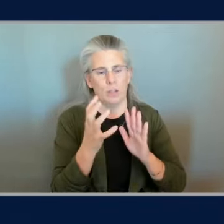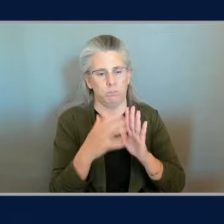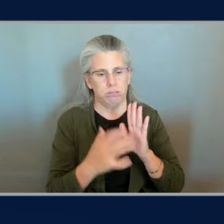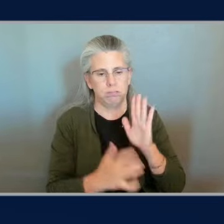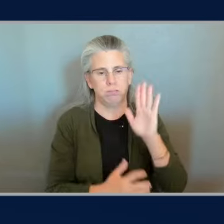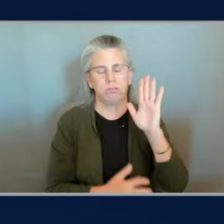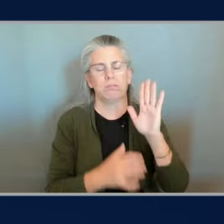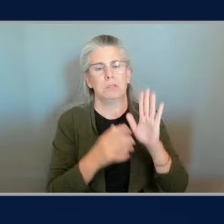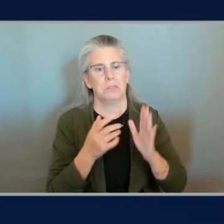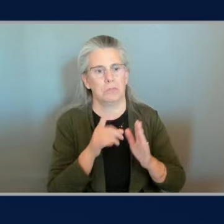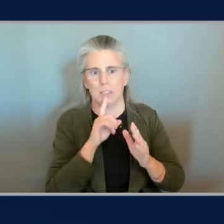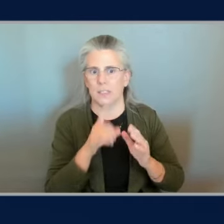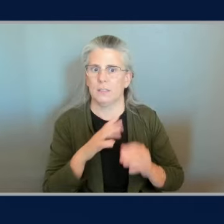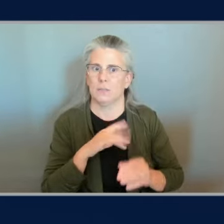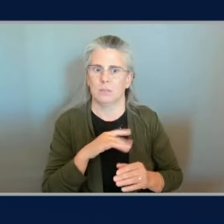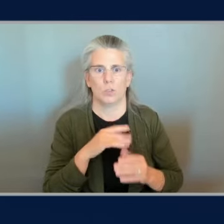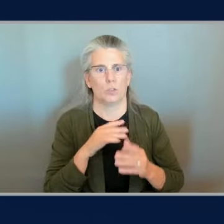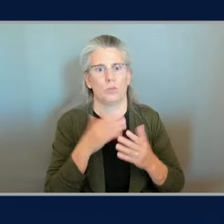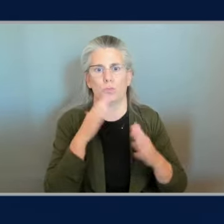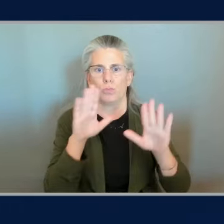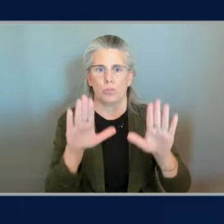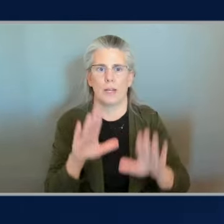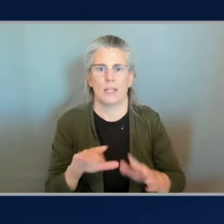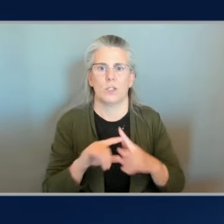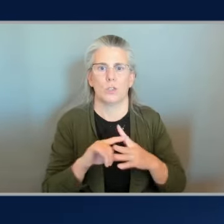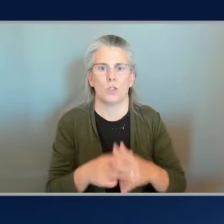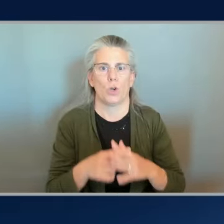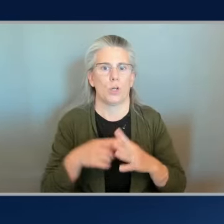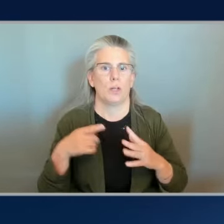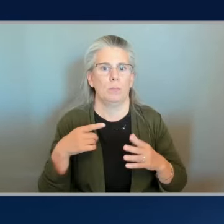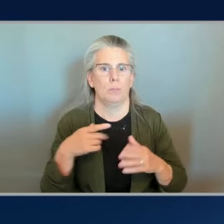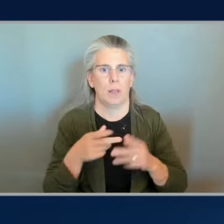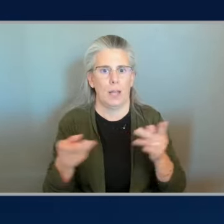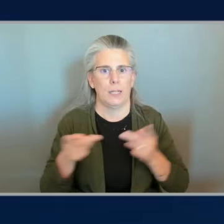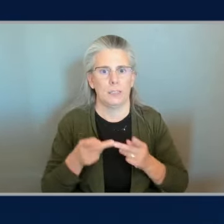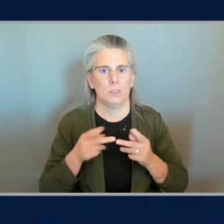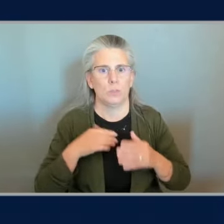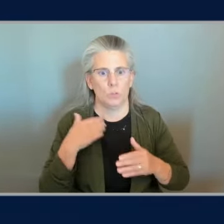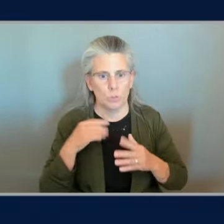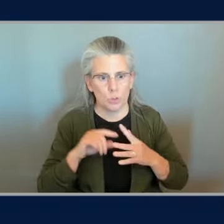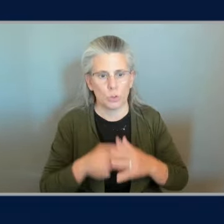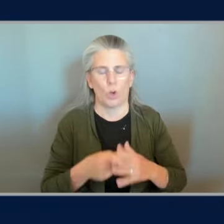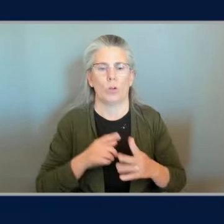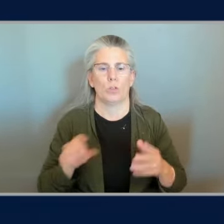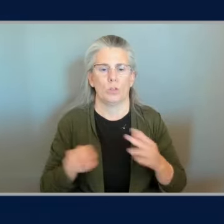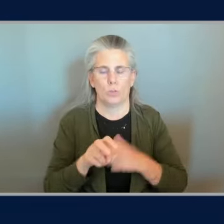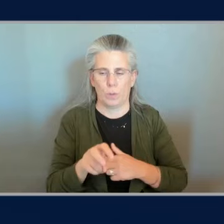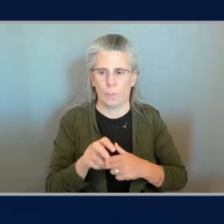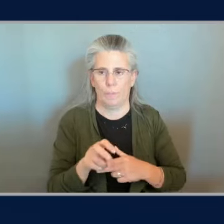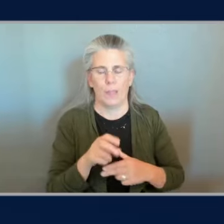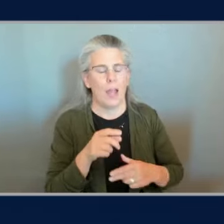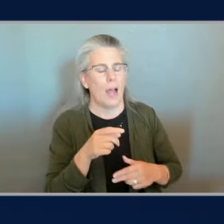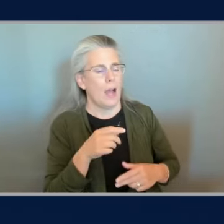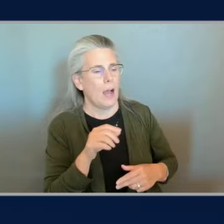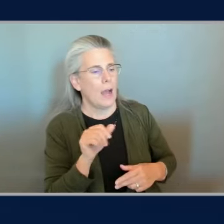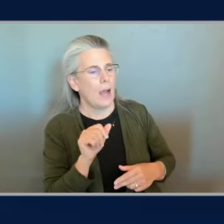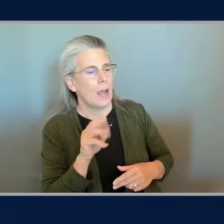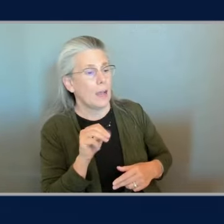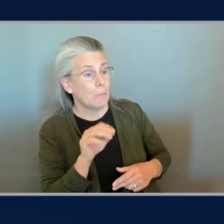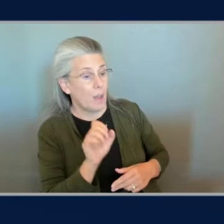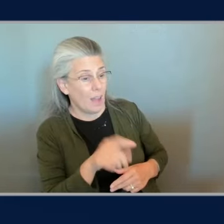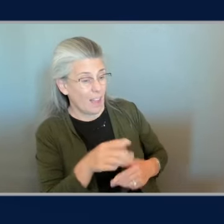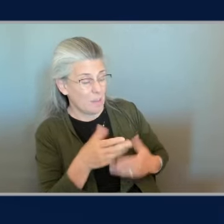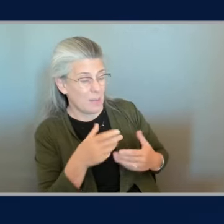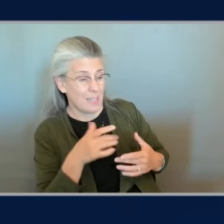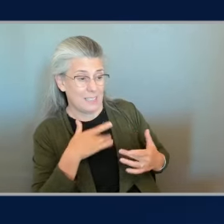yeah well chris i'm excited to see how you tackle this problem that you're excited about uh at lonely planet because i know